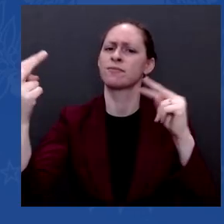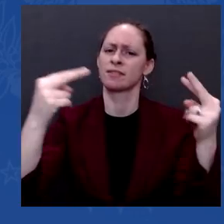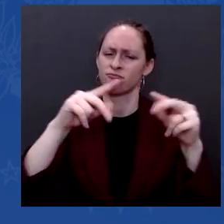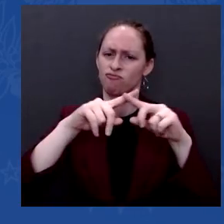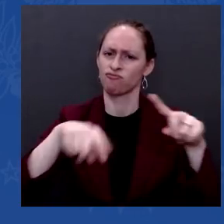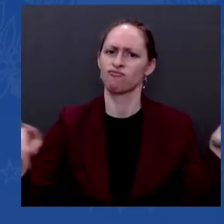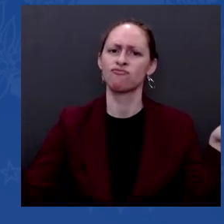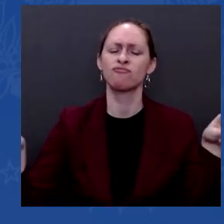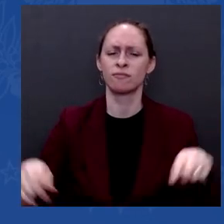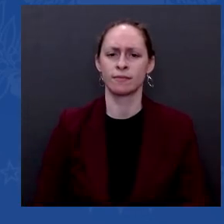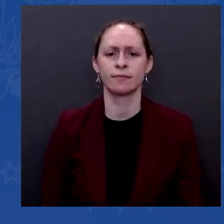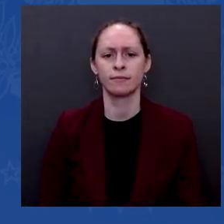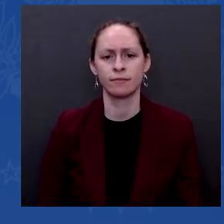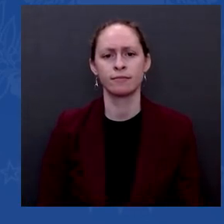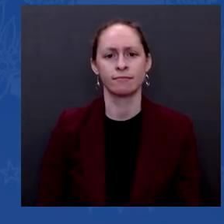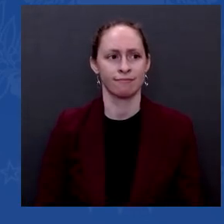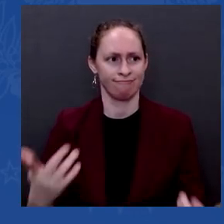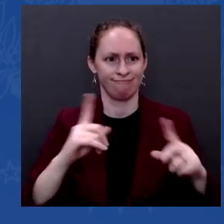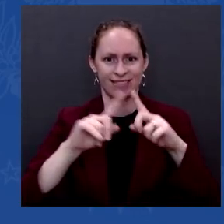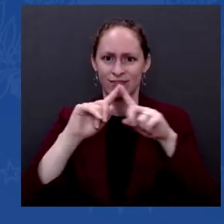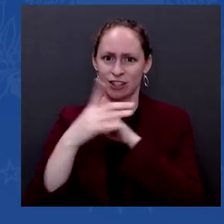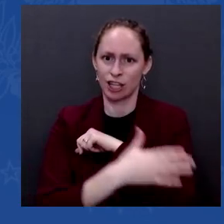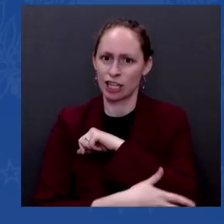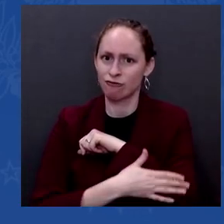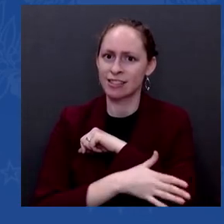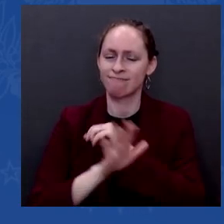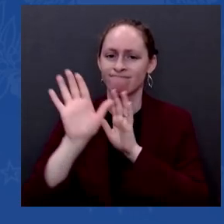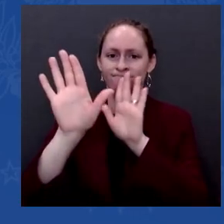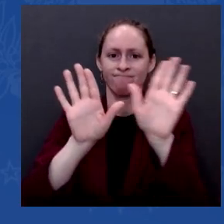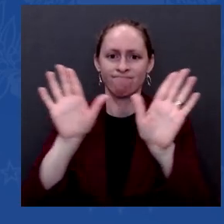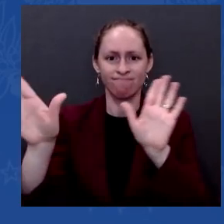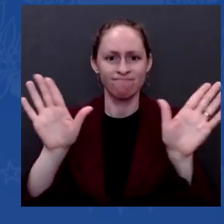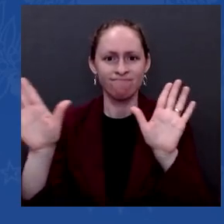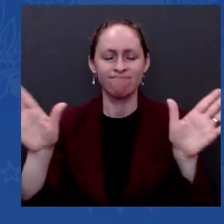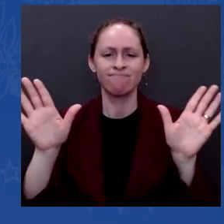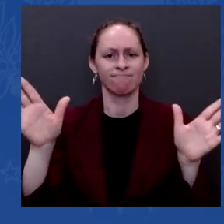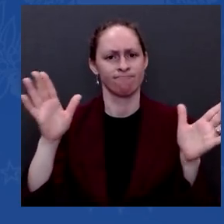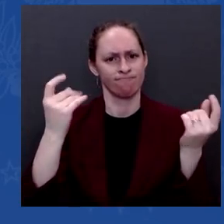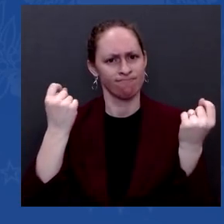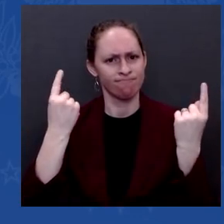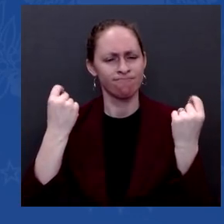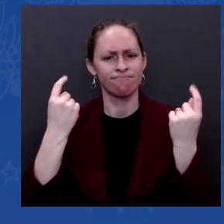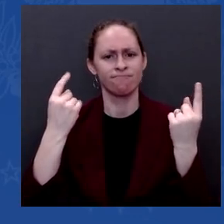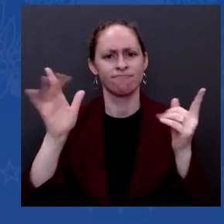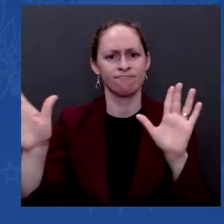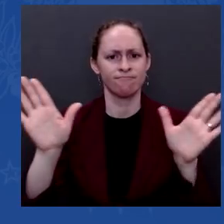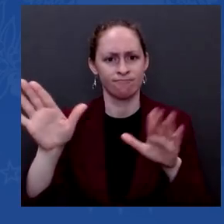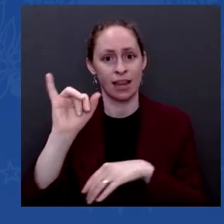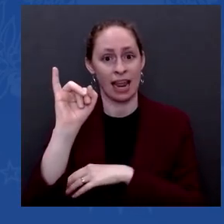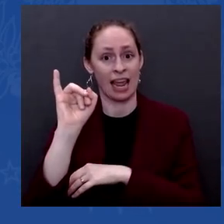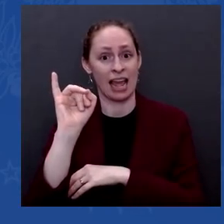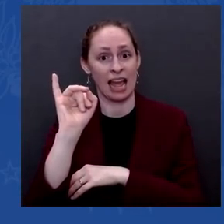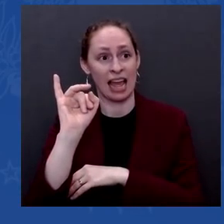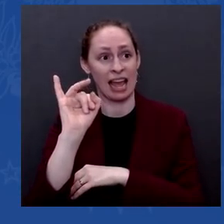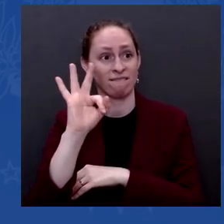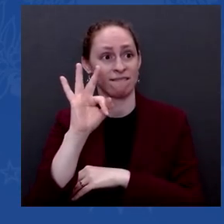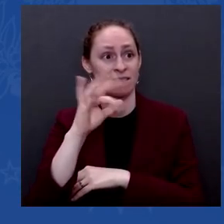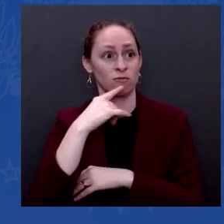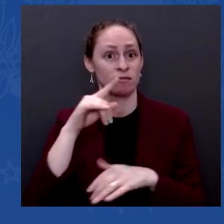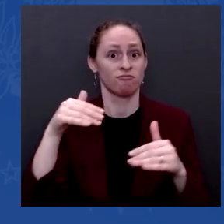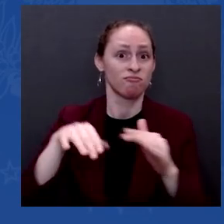depending on what happens, the degree to which they're able to go. And I want to be clear with you. The serious